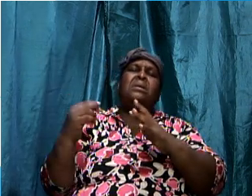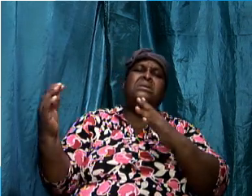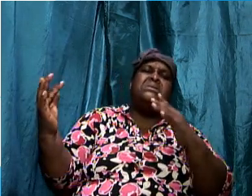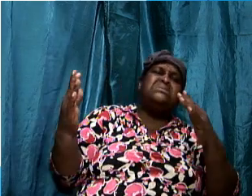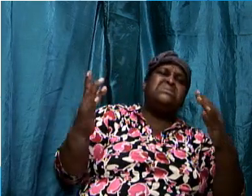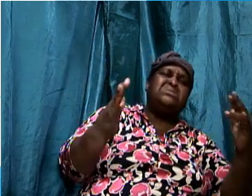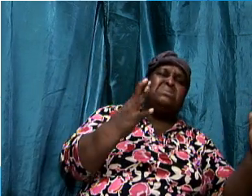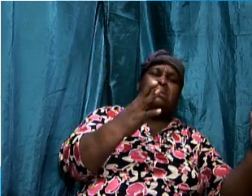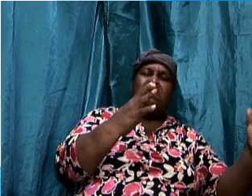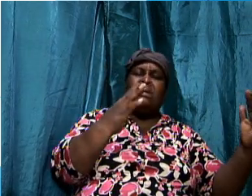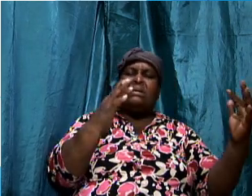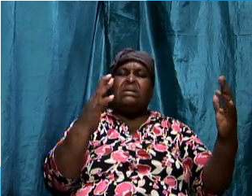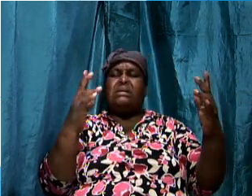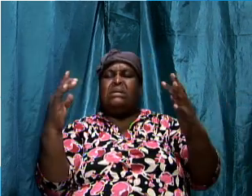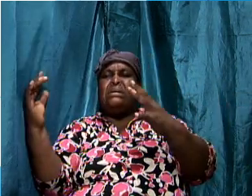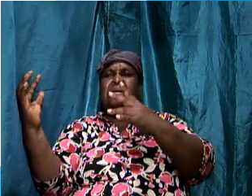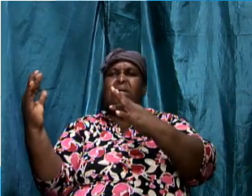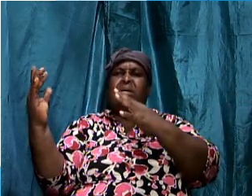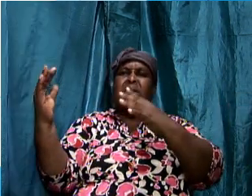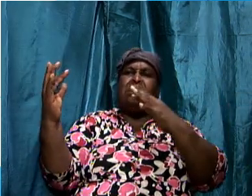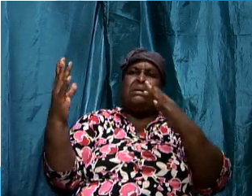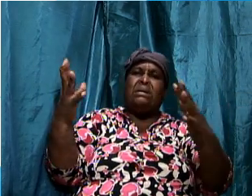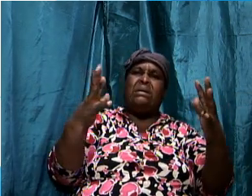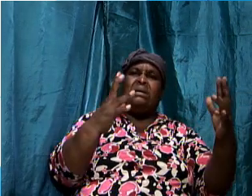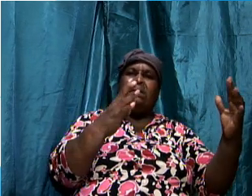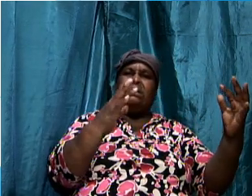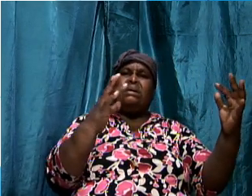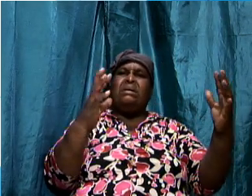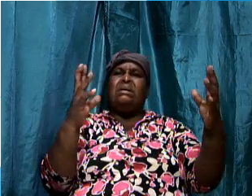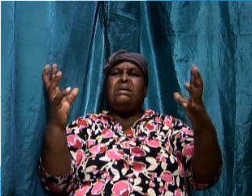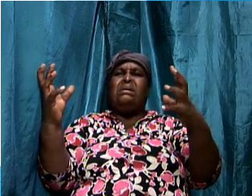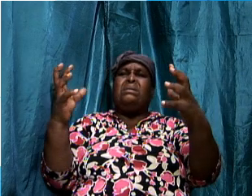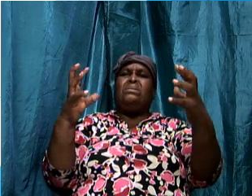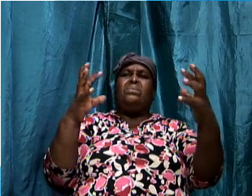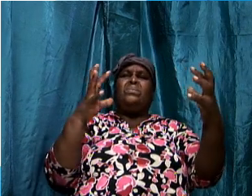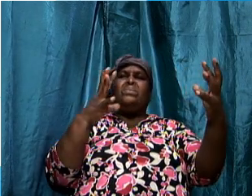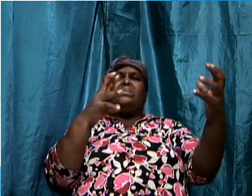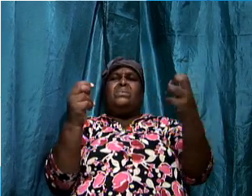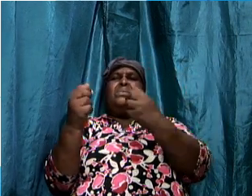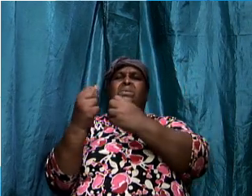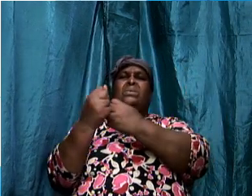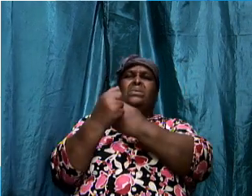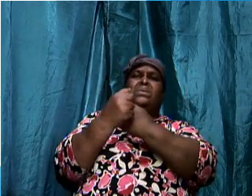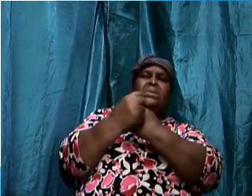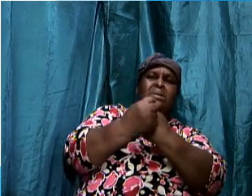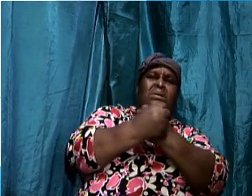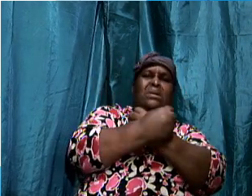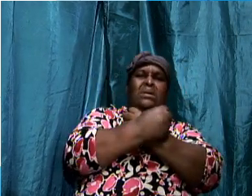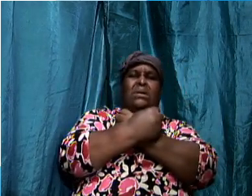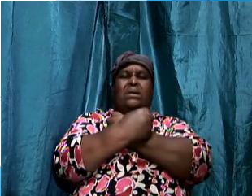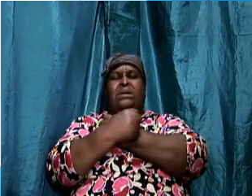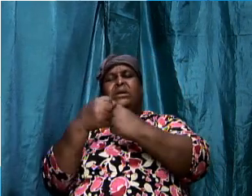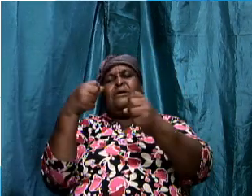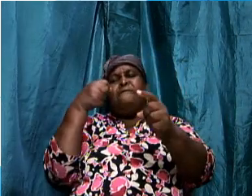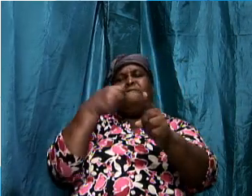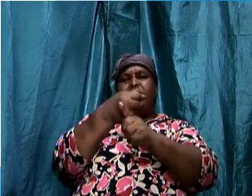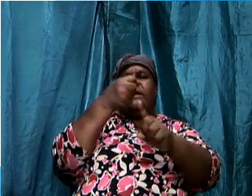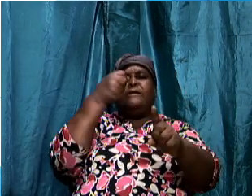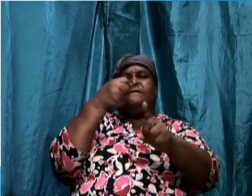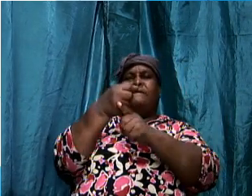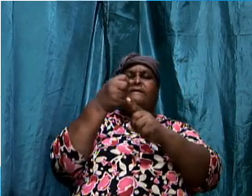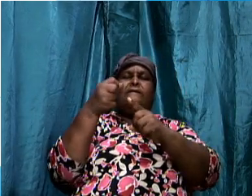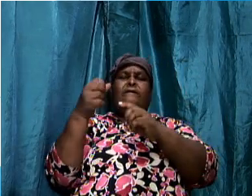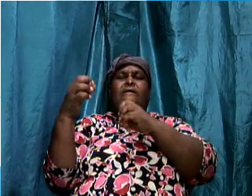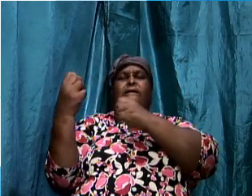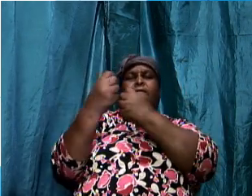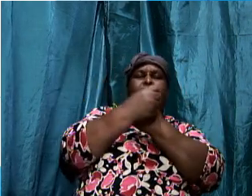to a an embrace where two folks embrace each other fighting and wrestling